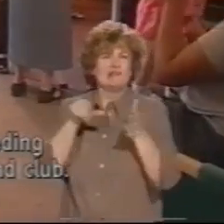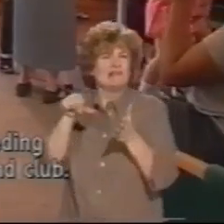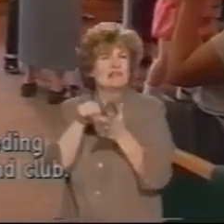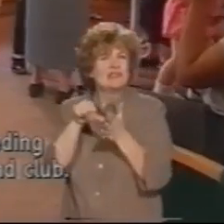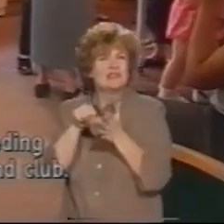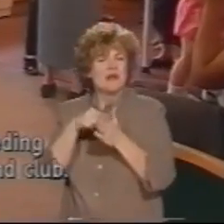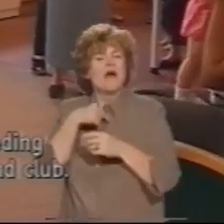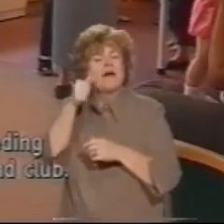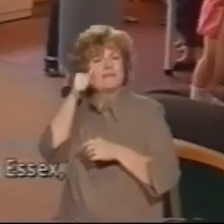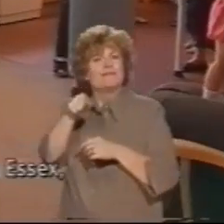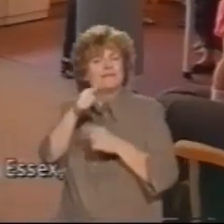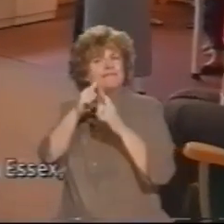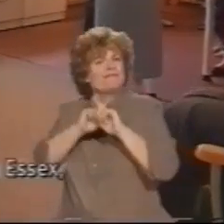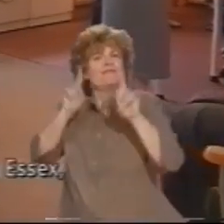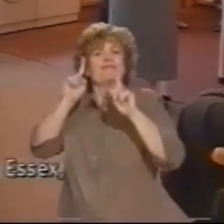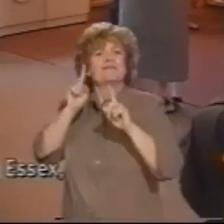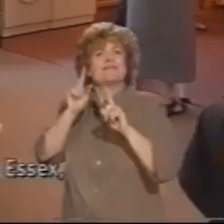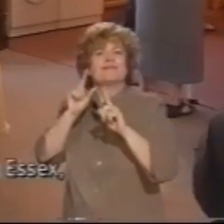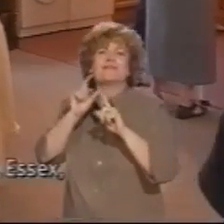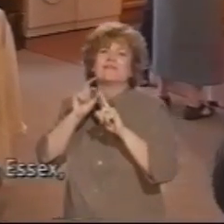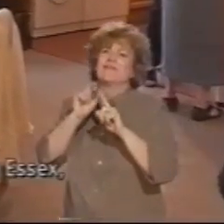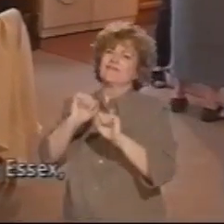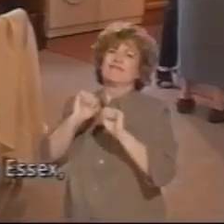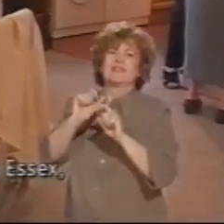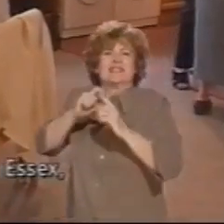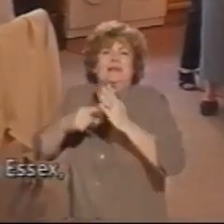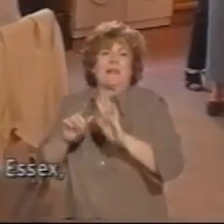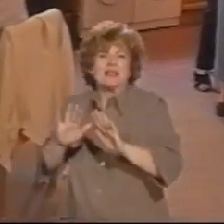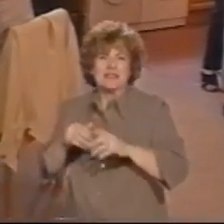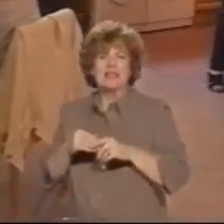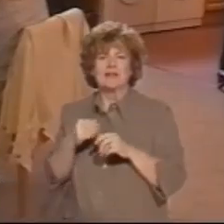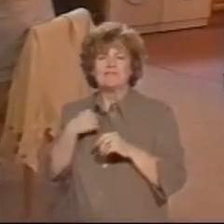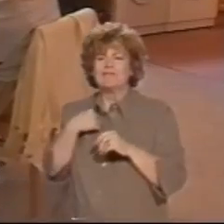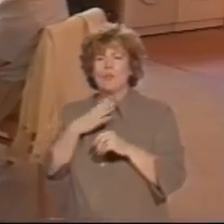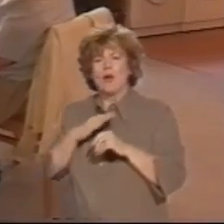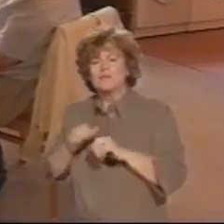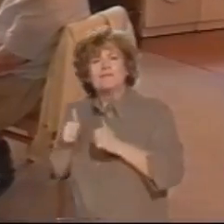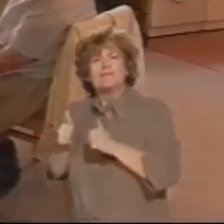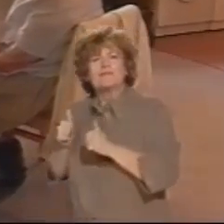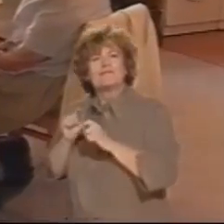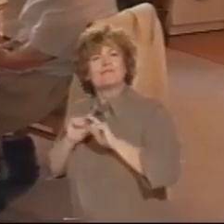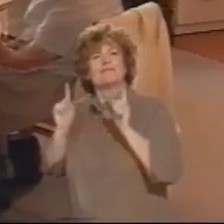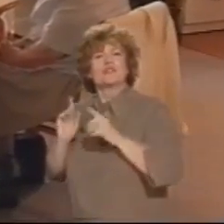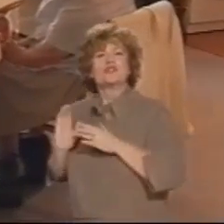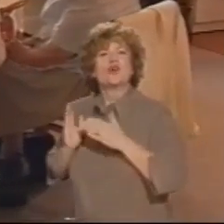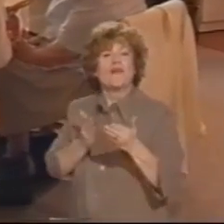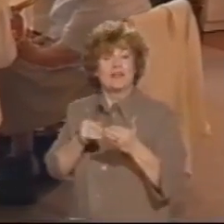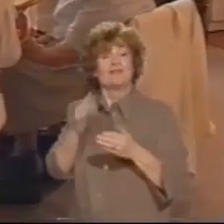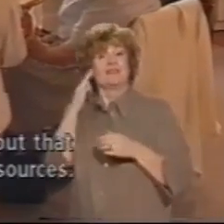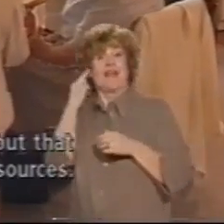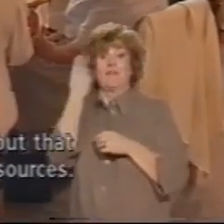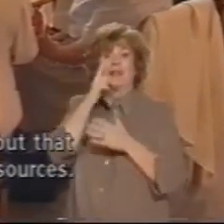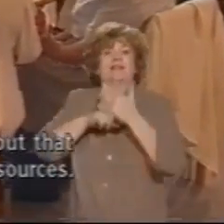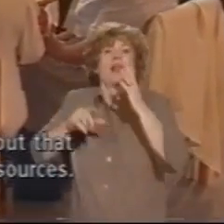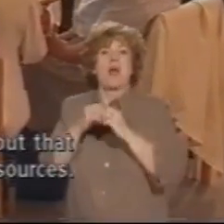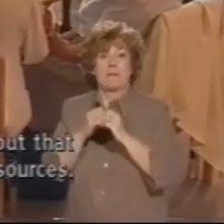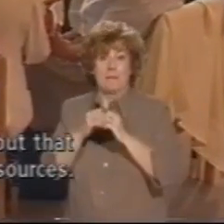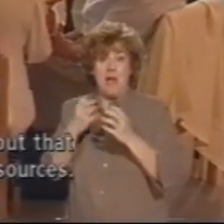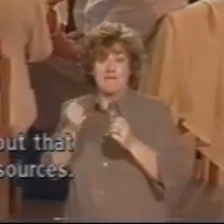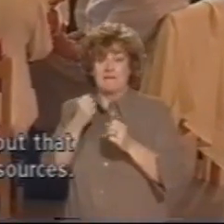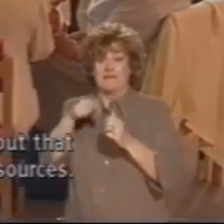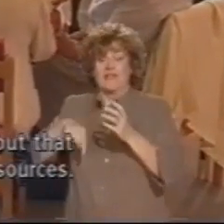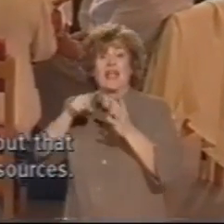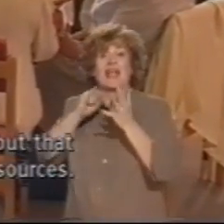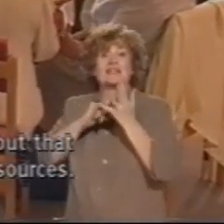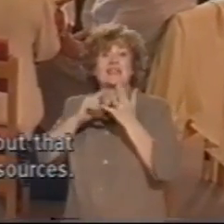service, and that is a deaf-blind club. So we're developing those. We currently have three in Essex, two in the north of the county and one in the south, and we'd like to develop lots